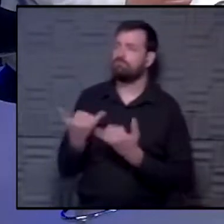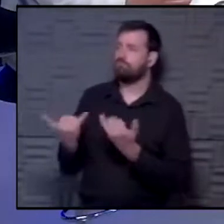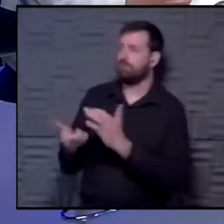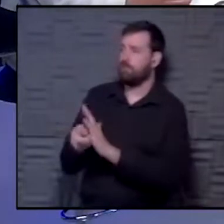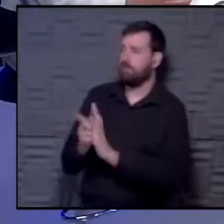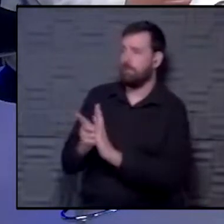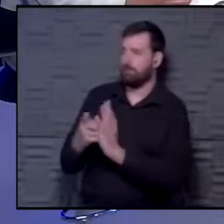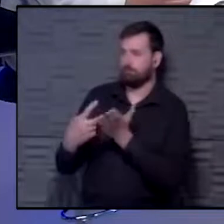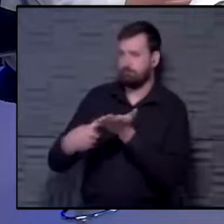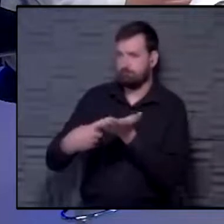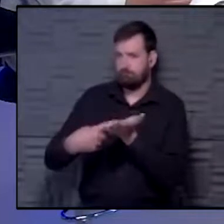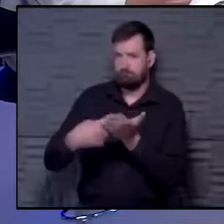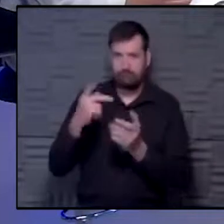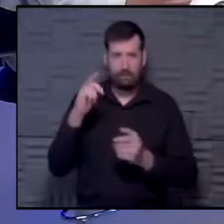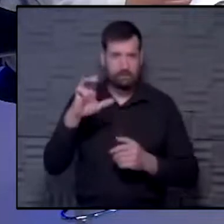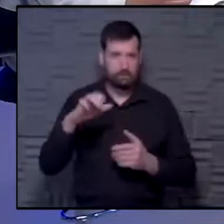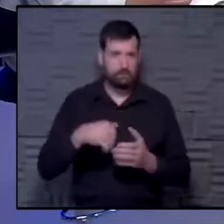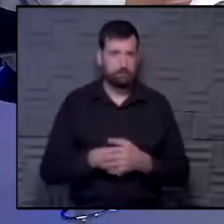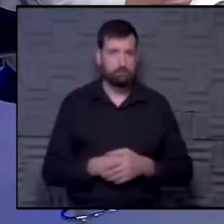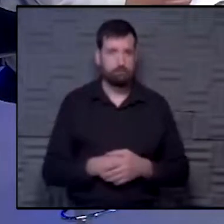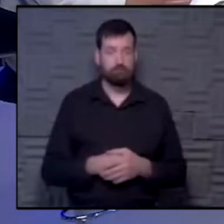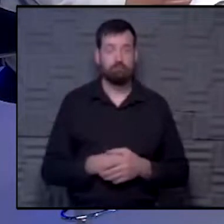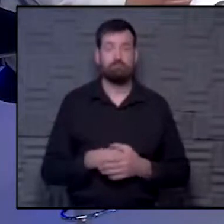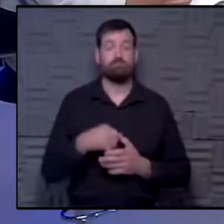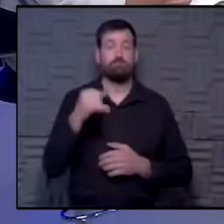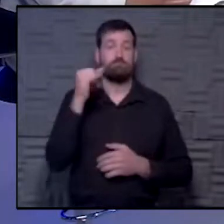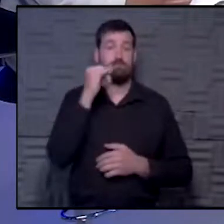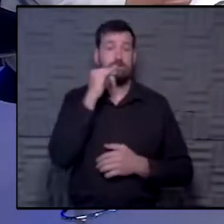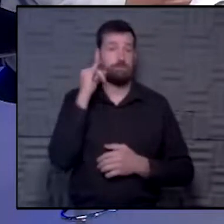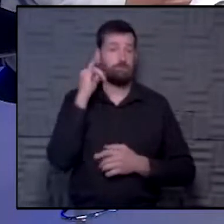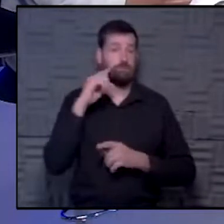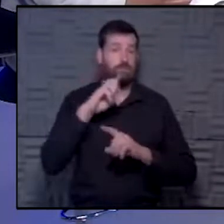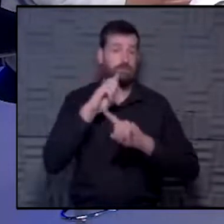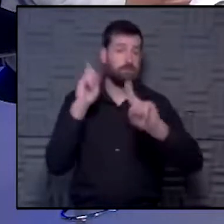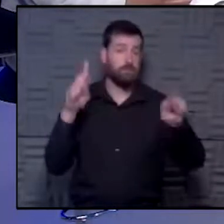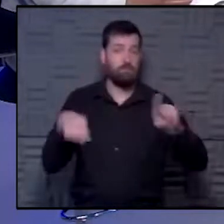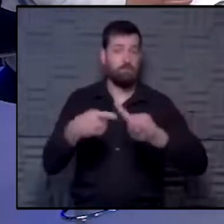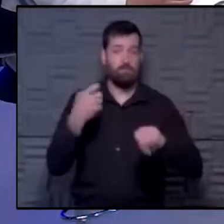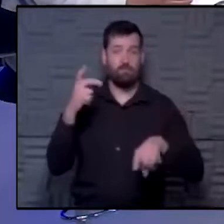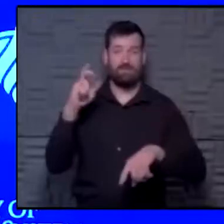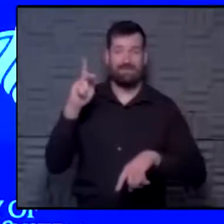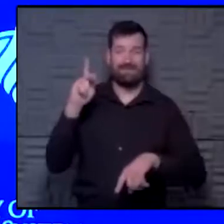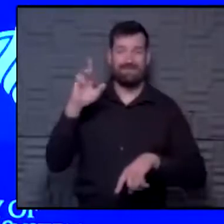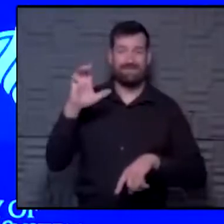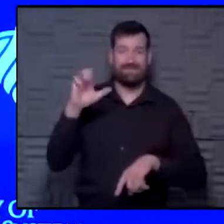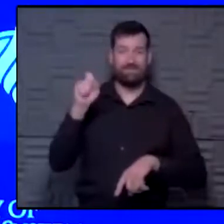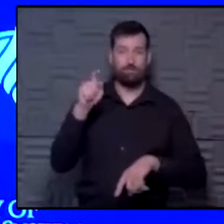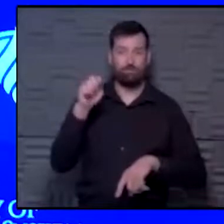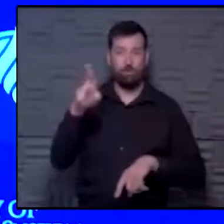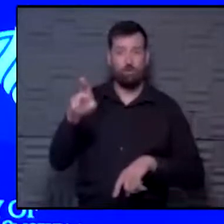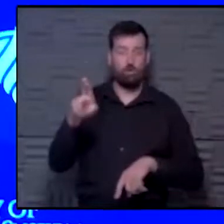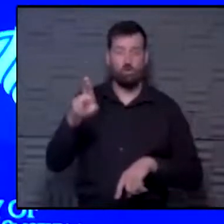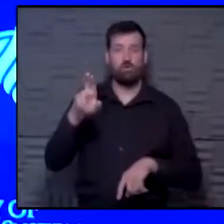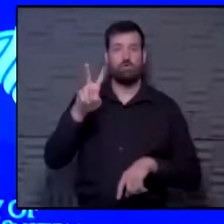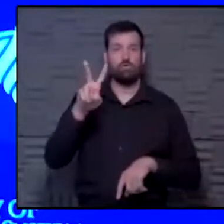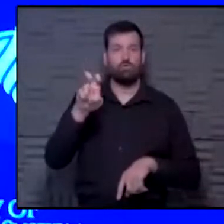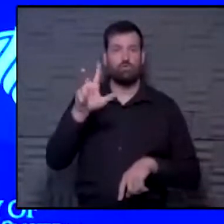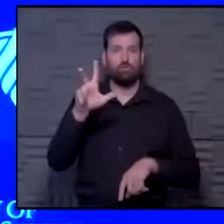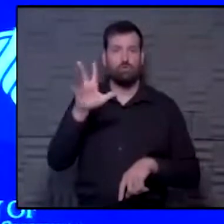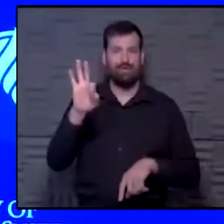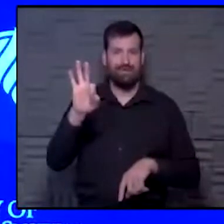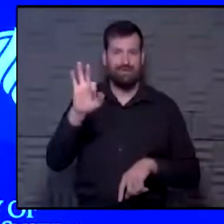and talk about Kansas City. So yesterday, the number reported in the star for new cases was 239.